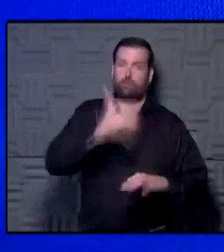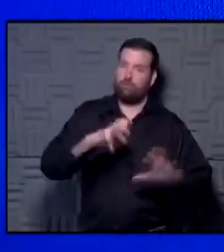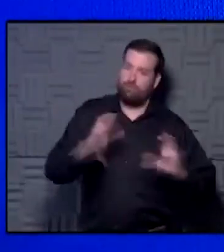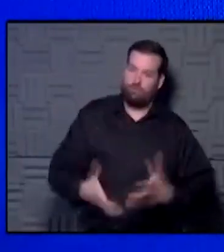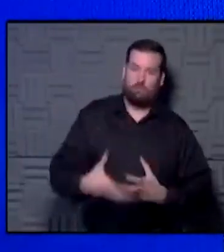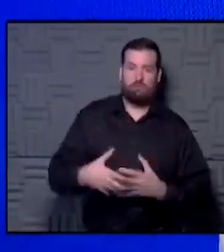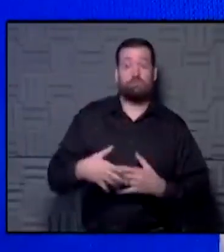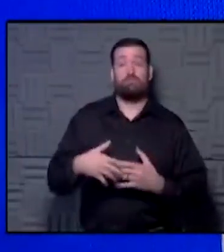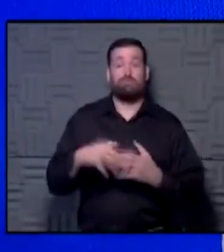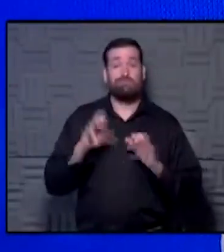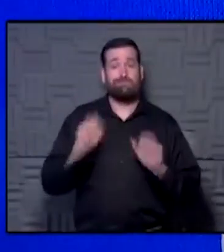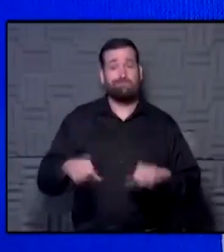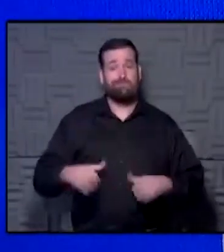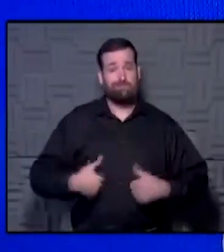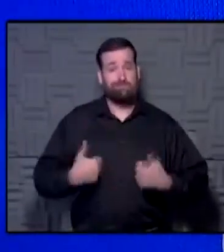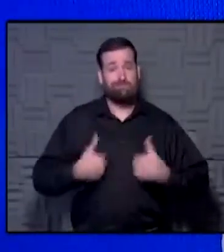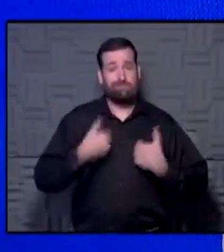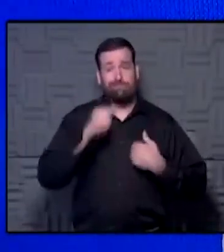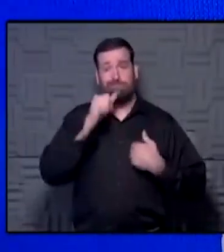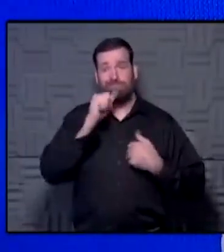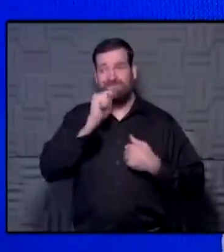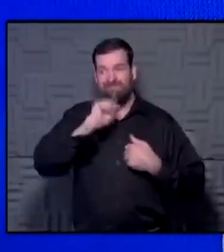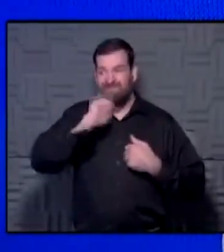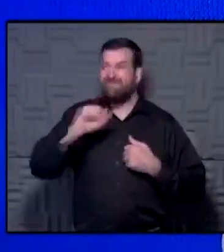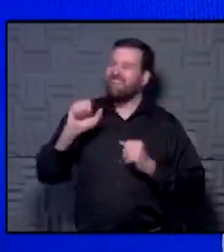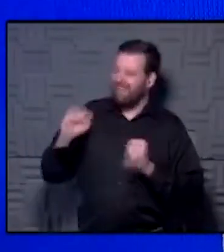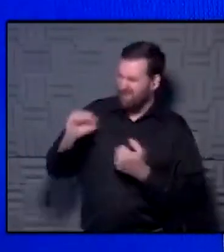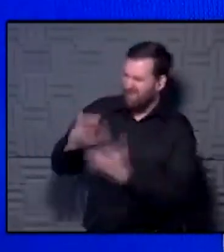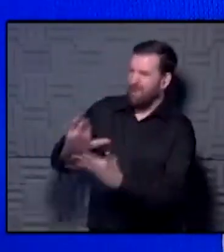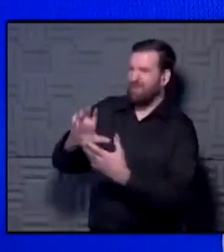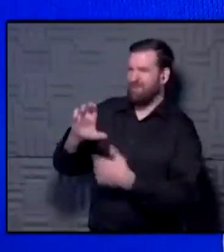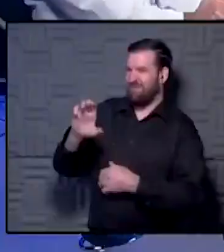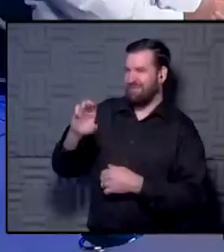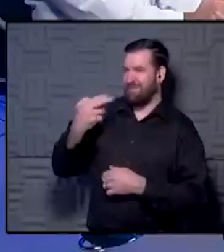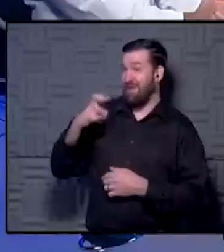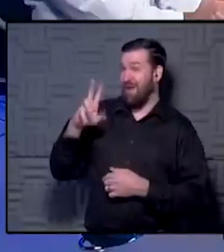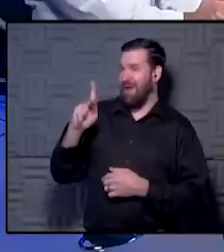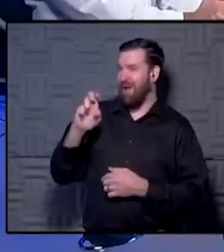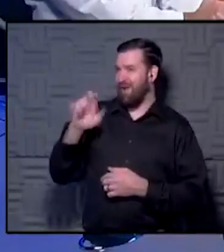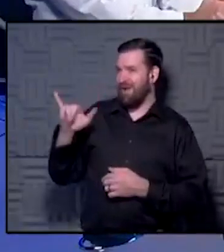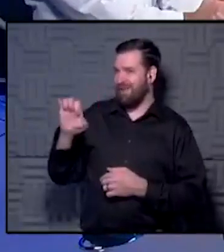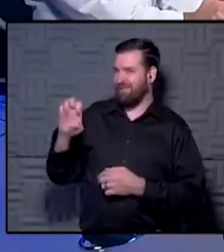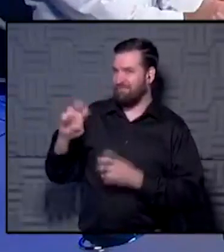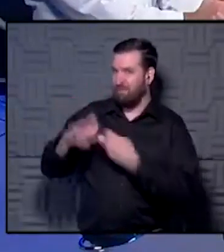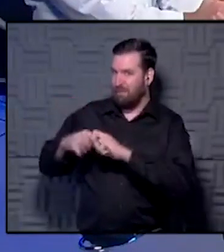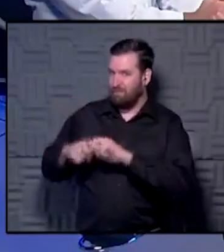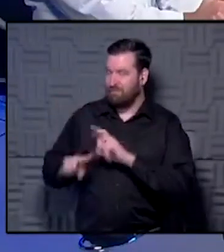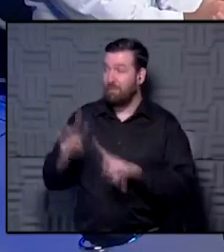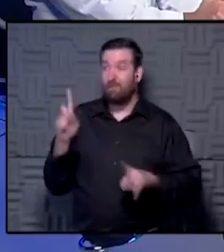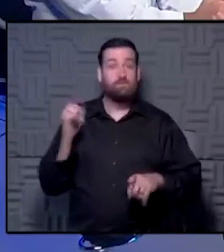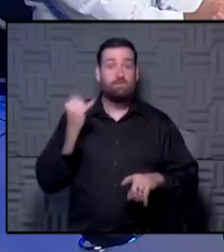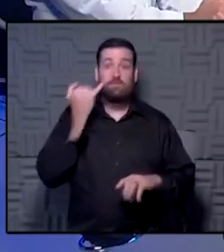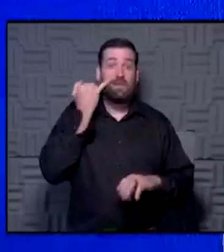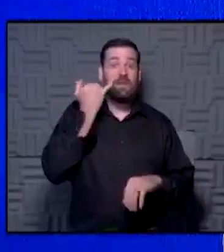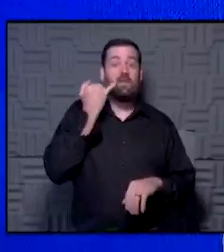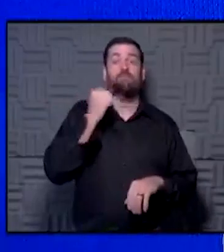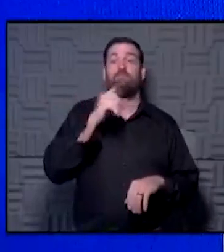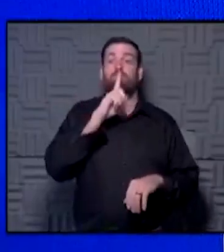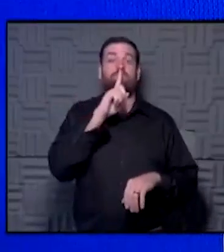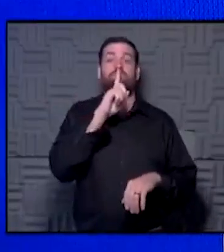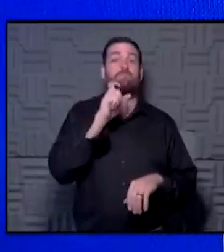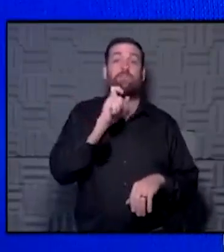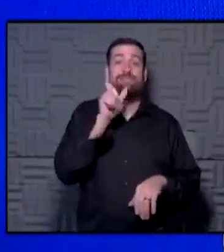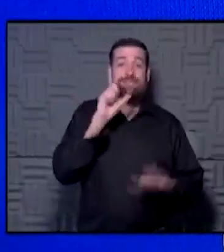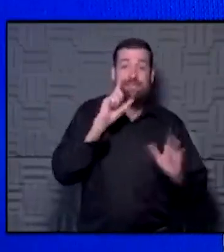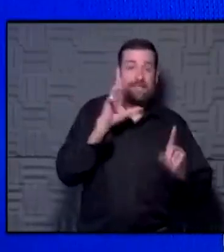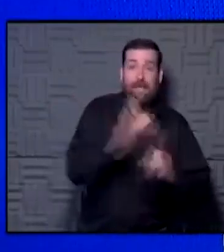Should approximately live a very long time and be here and cause Hawkeye lots of problems. But I got to tell you, if that hadn't gotten caught early, that could